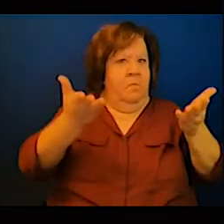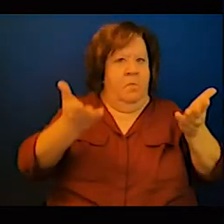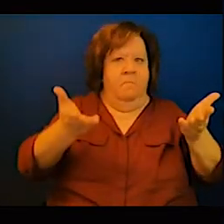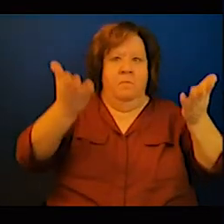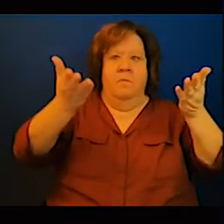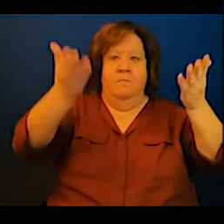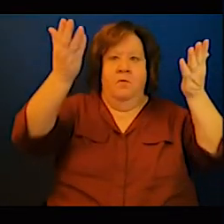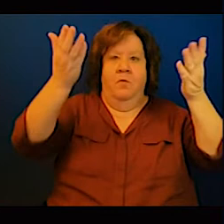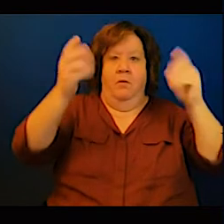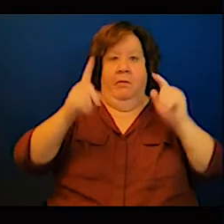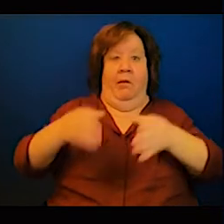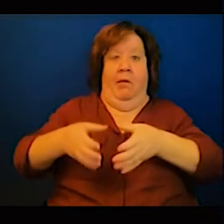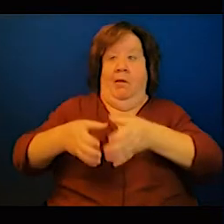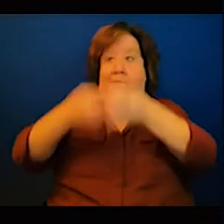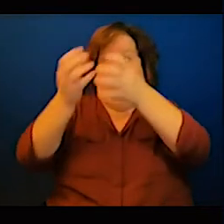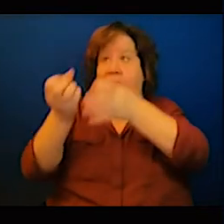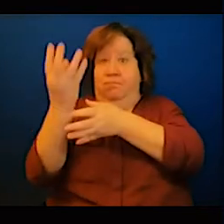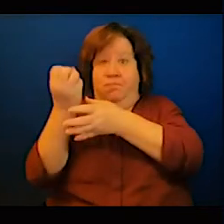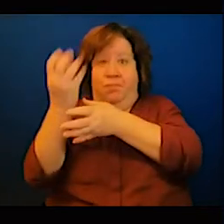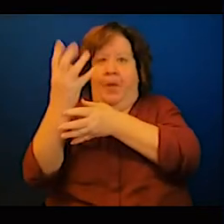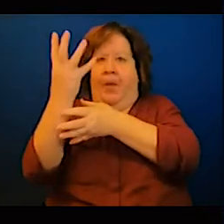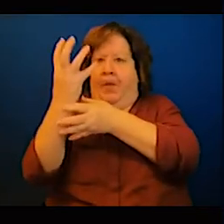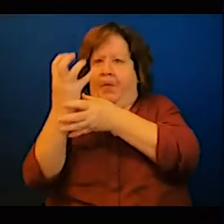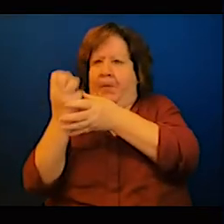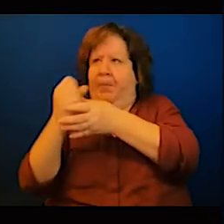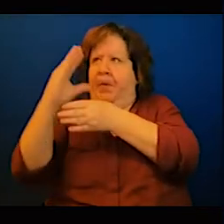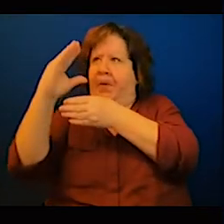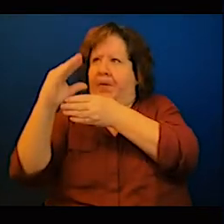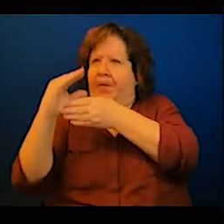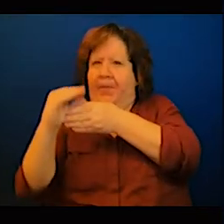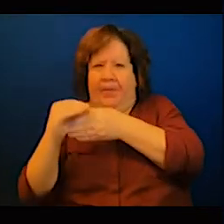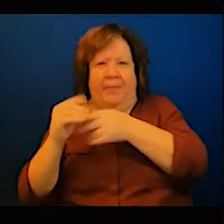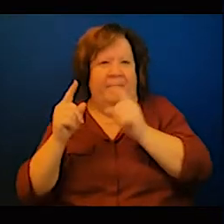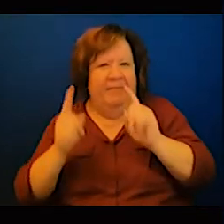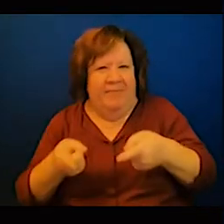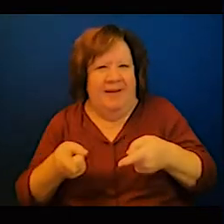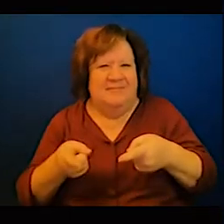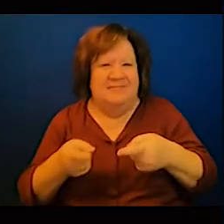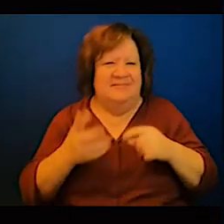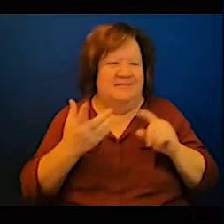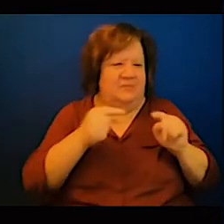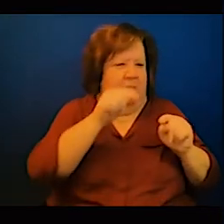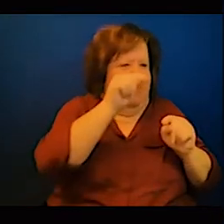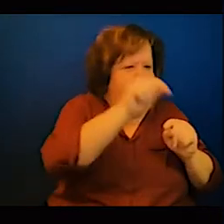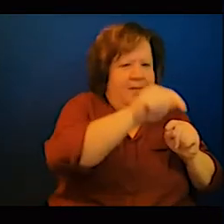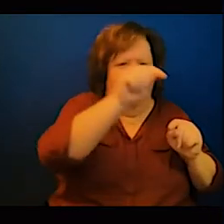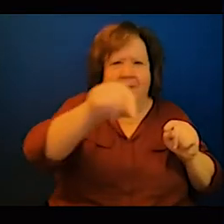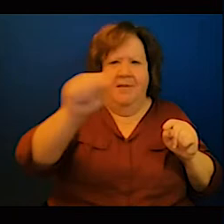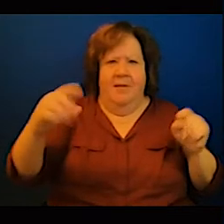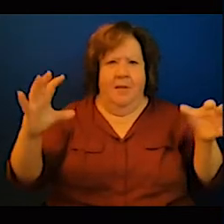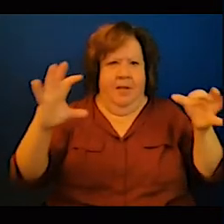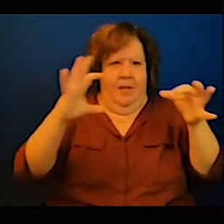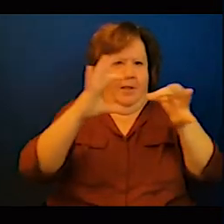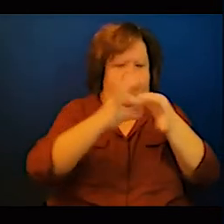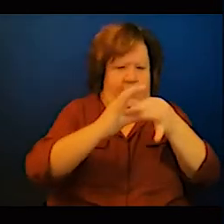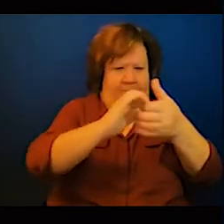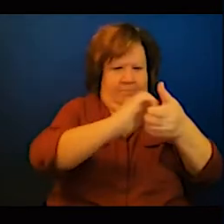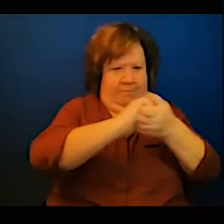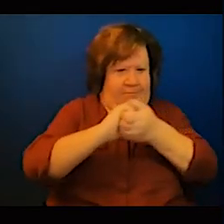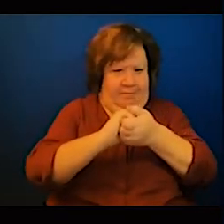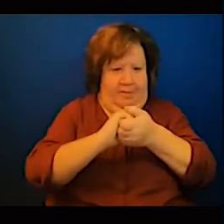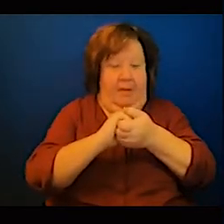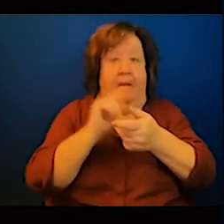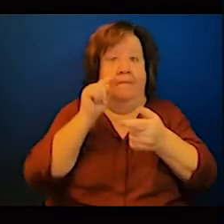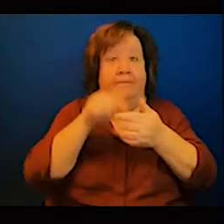the countries are able to form the projected the projections of the greenhouse gases emission reduction for a period of